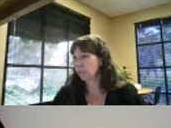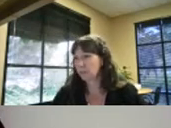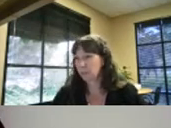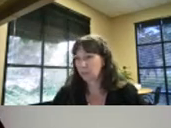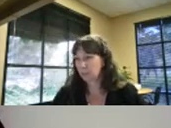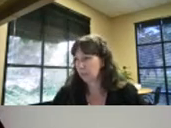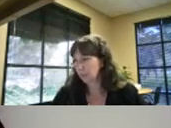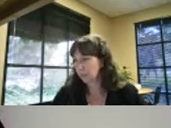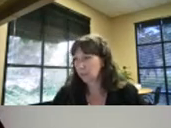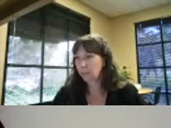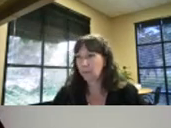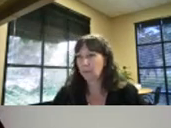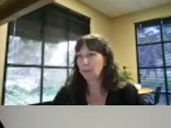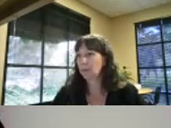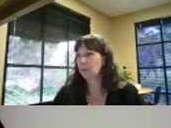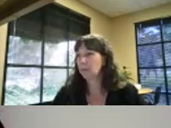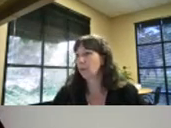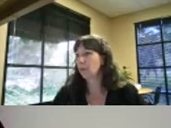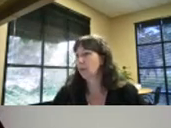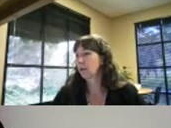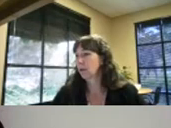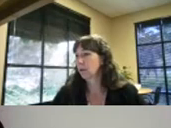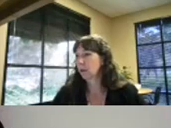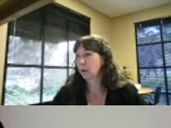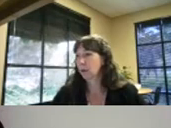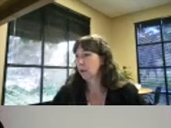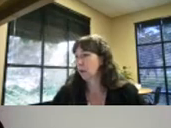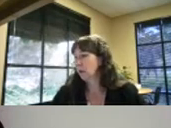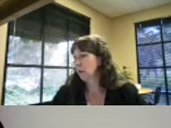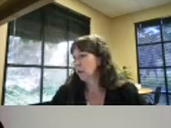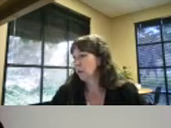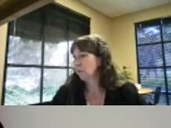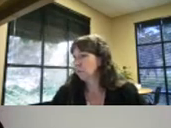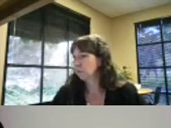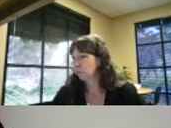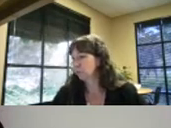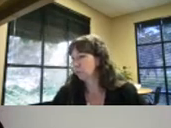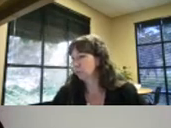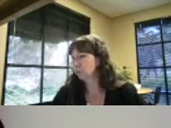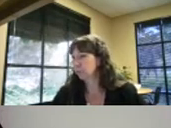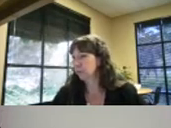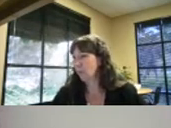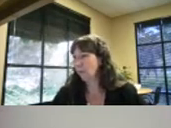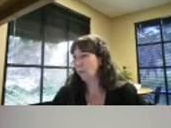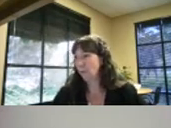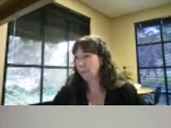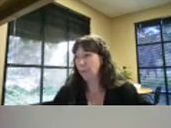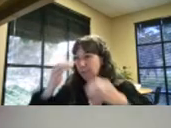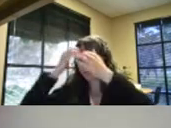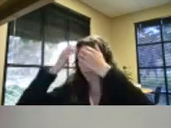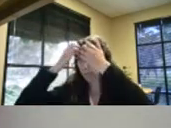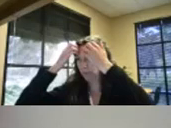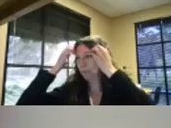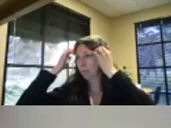regional center services um and i'll go ahead and share uh that